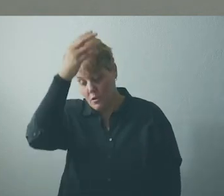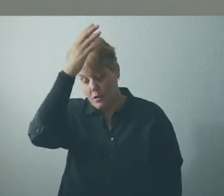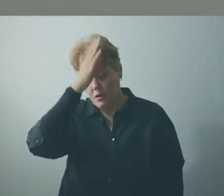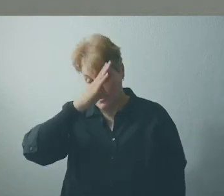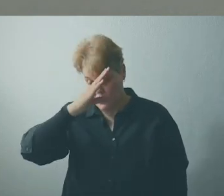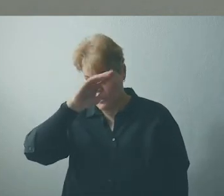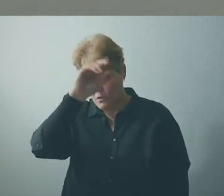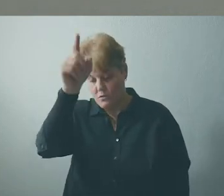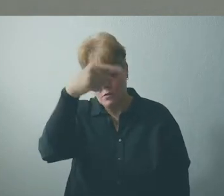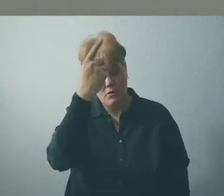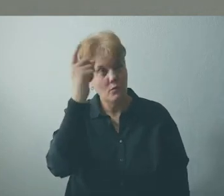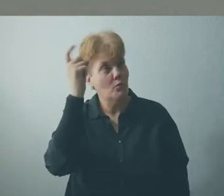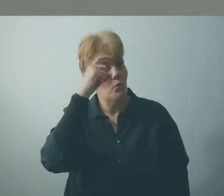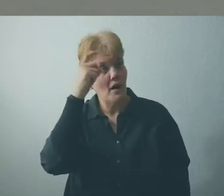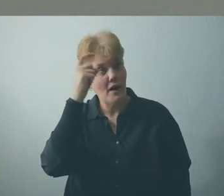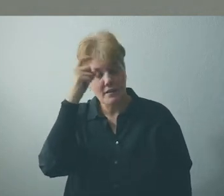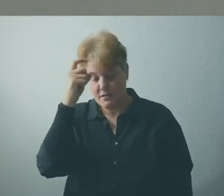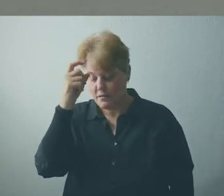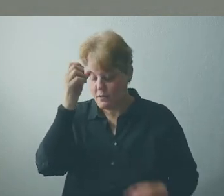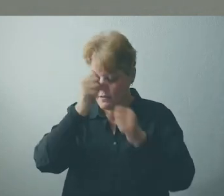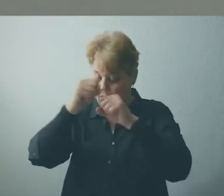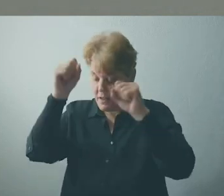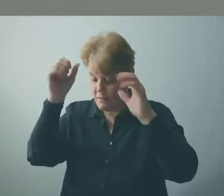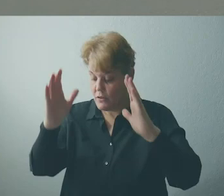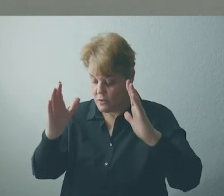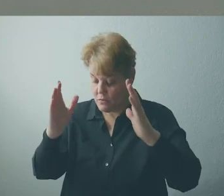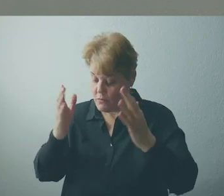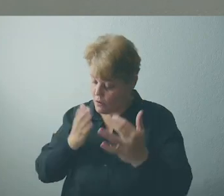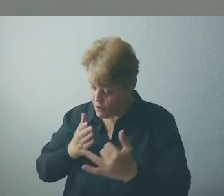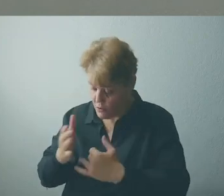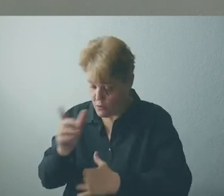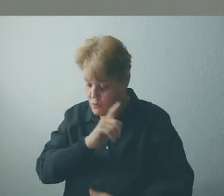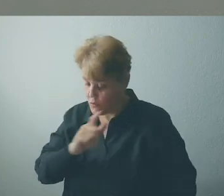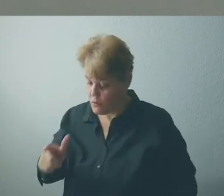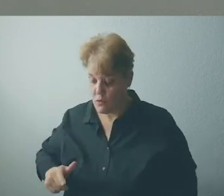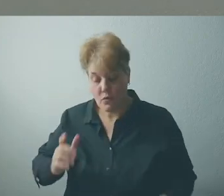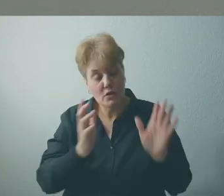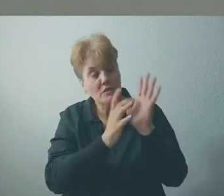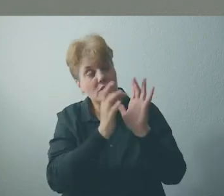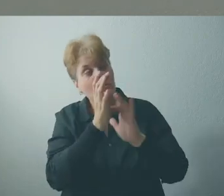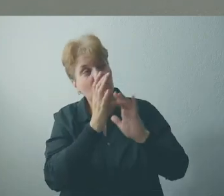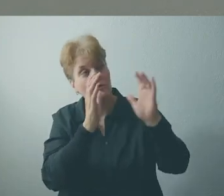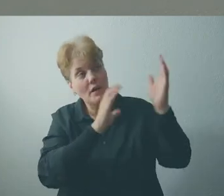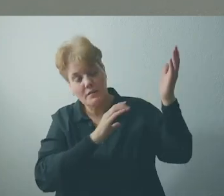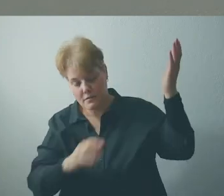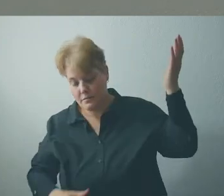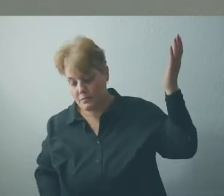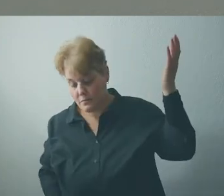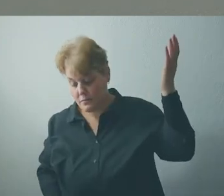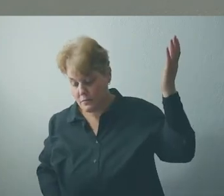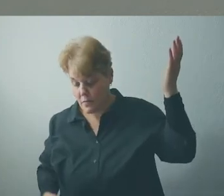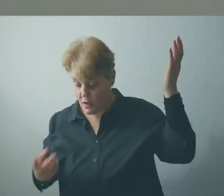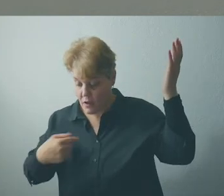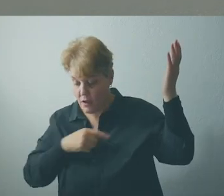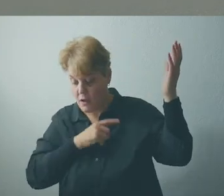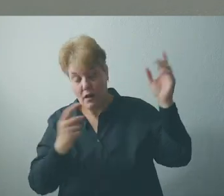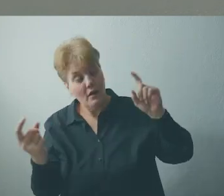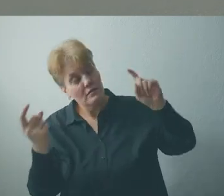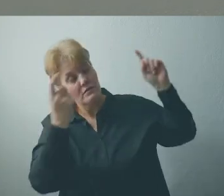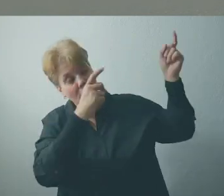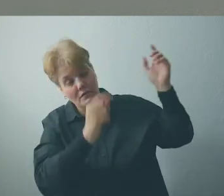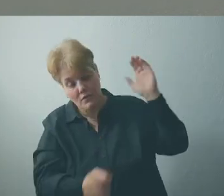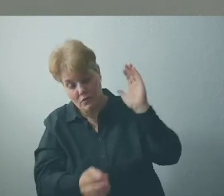be the glory and majesty, dominion and authority, now and forever. Amen.